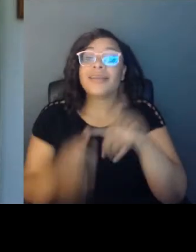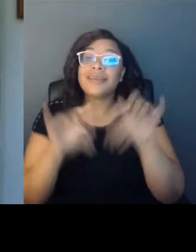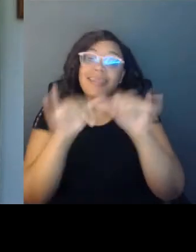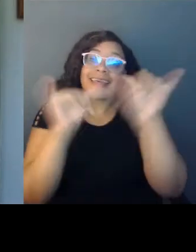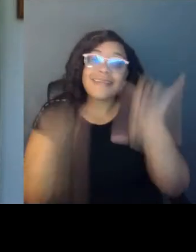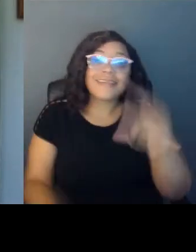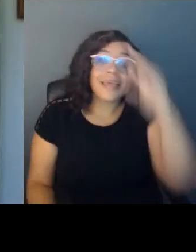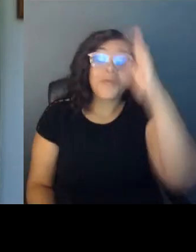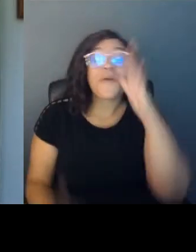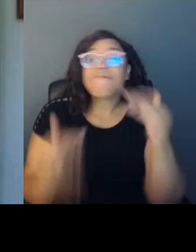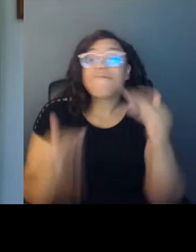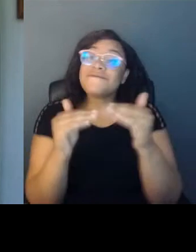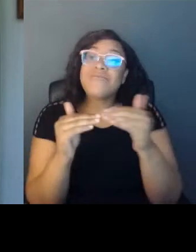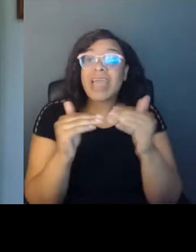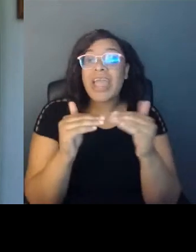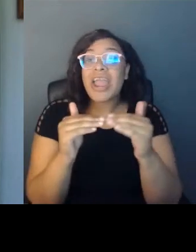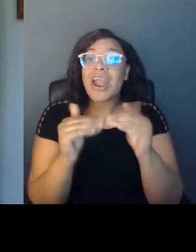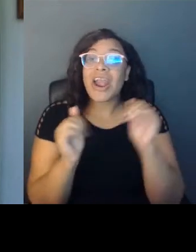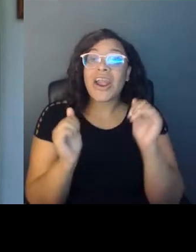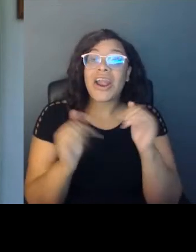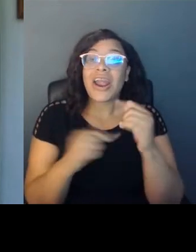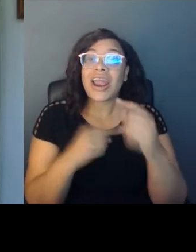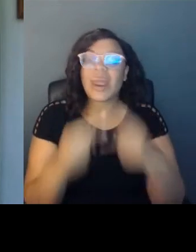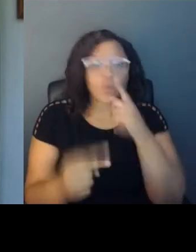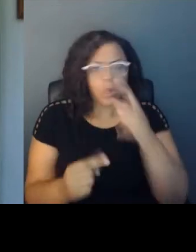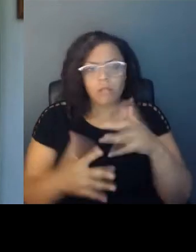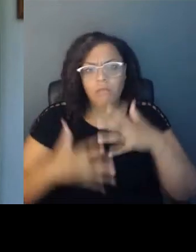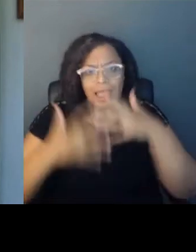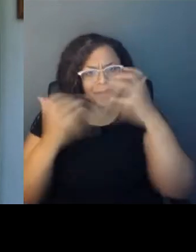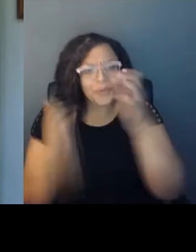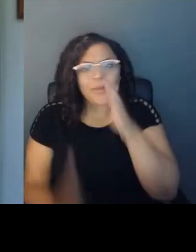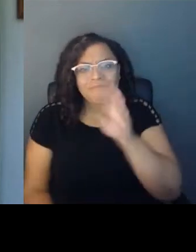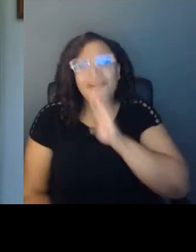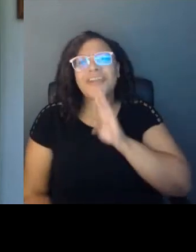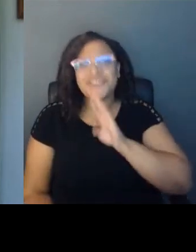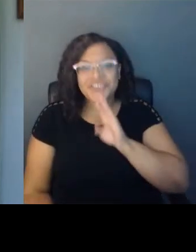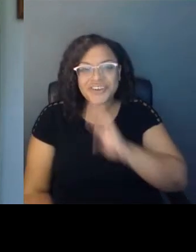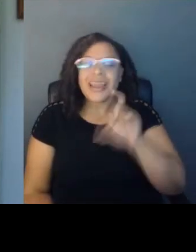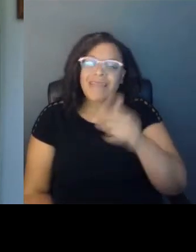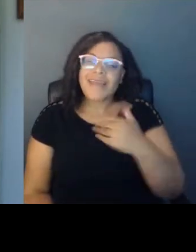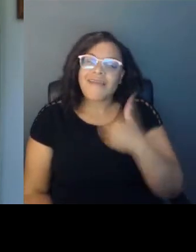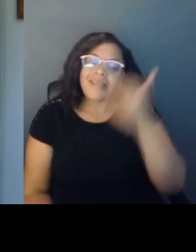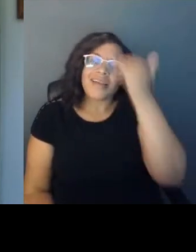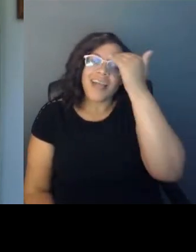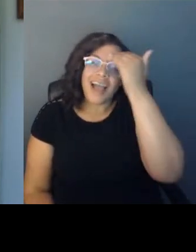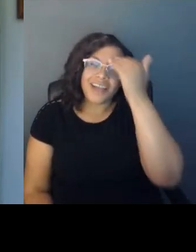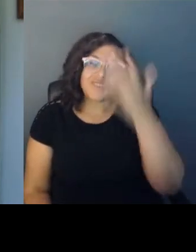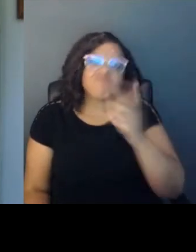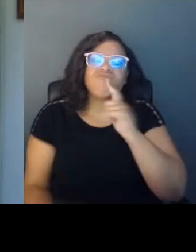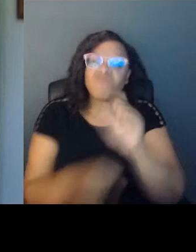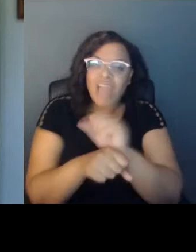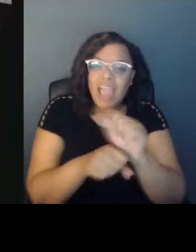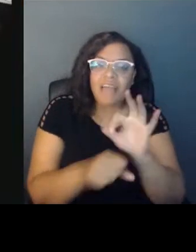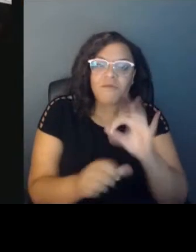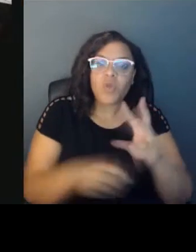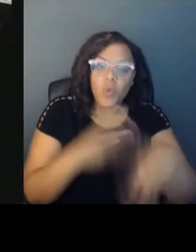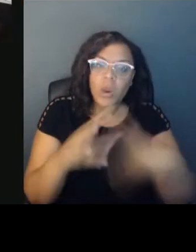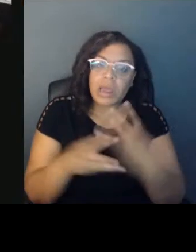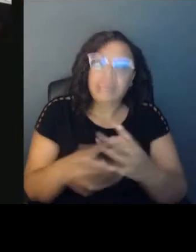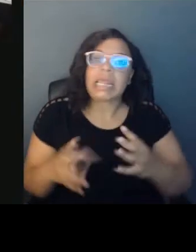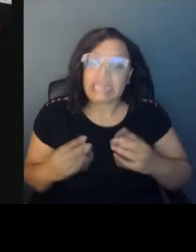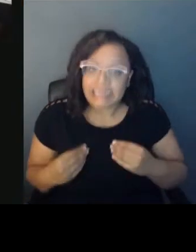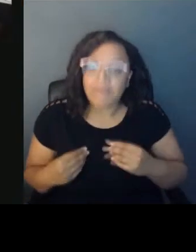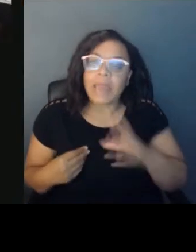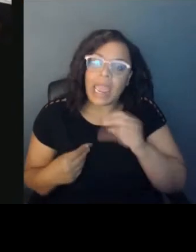then that anger is going to consume you. So I think it's about kind of having that consciousness of the reality in which we live and